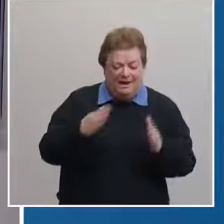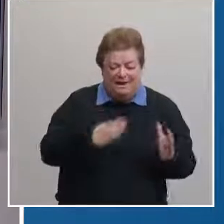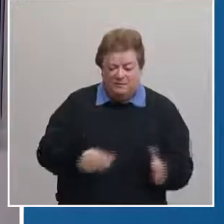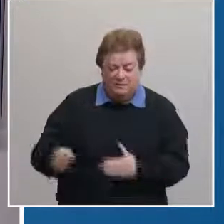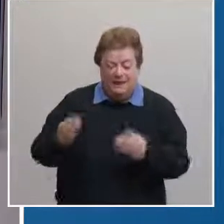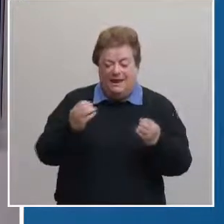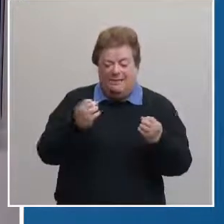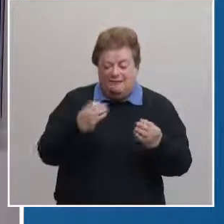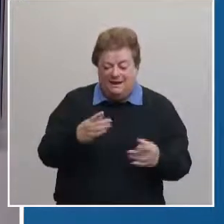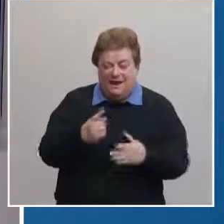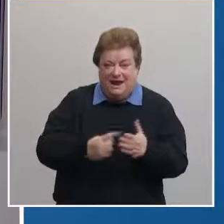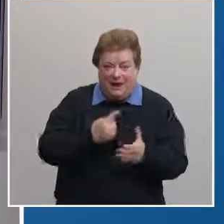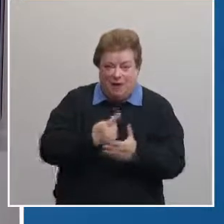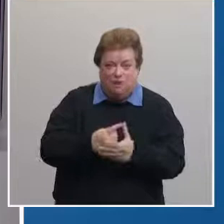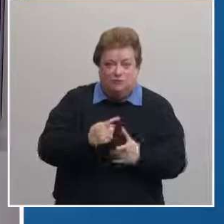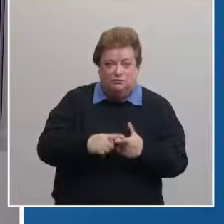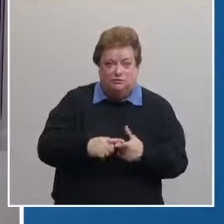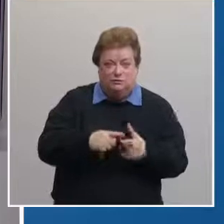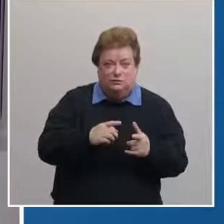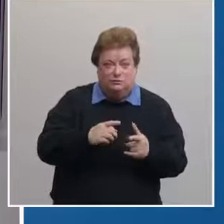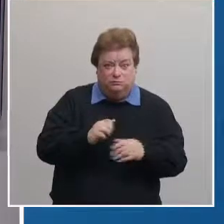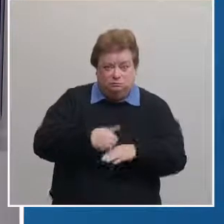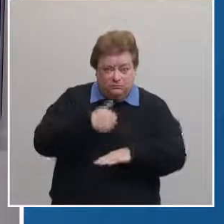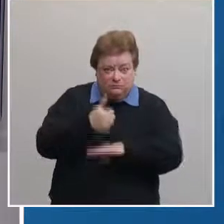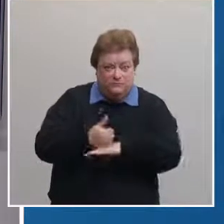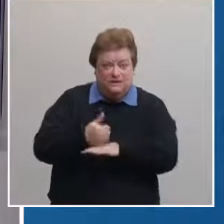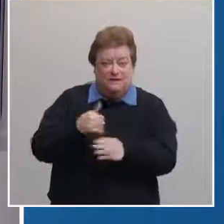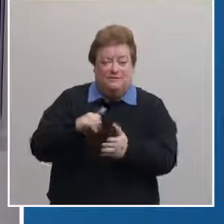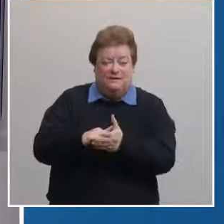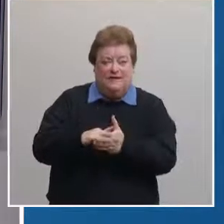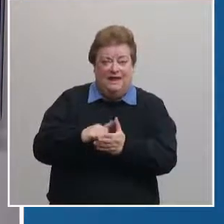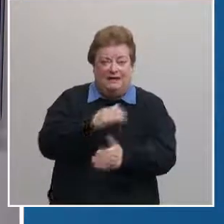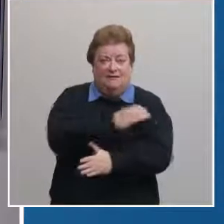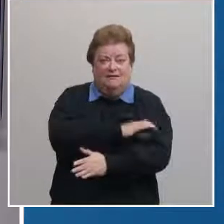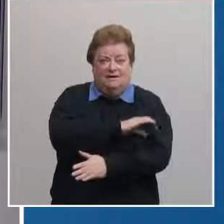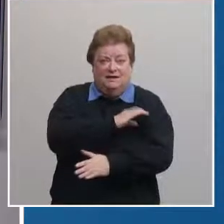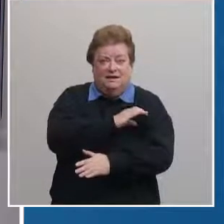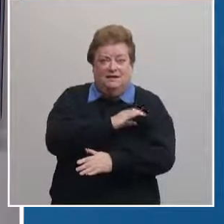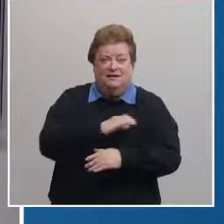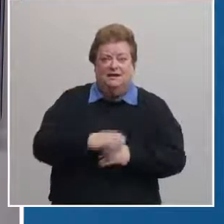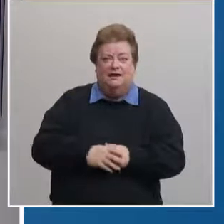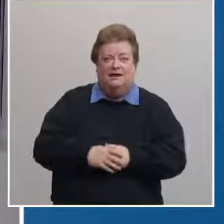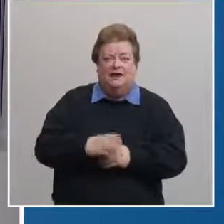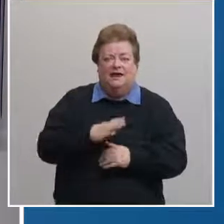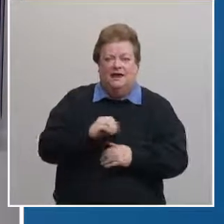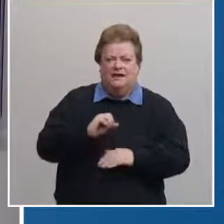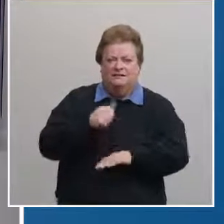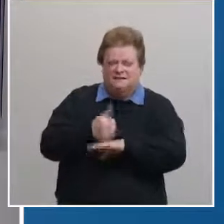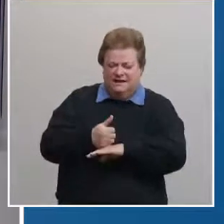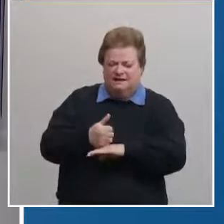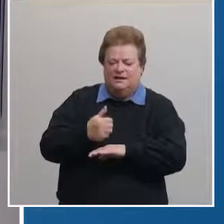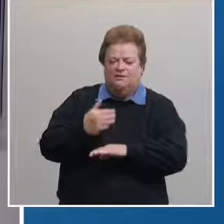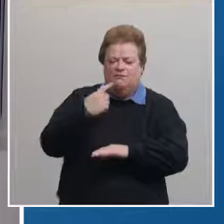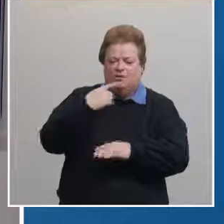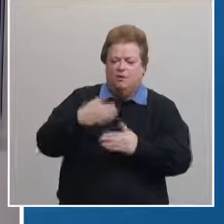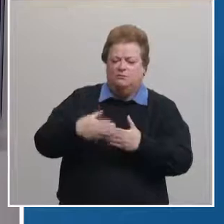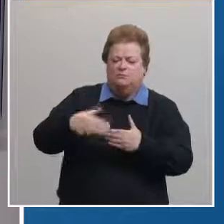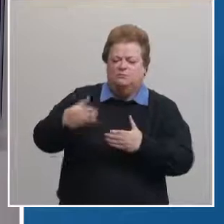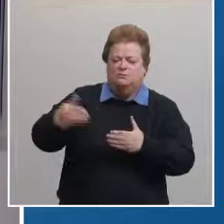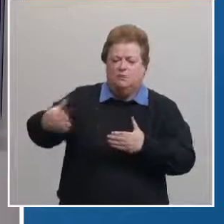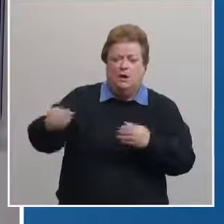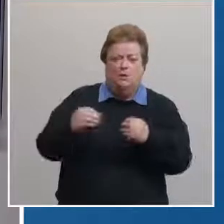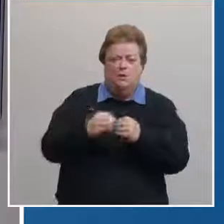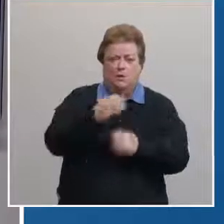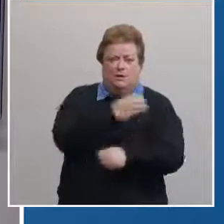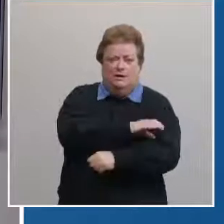that went into the clinic helped the process run smoothly for those who participated and set the stage for clinics to come as we get more